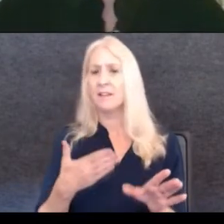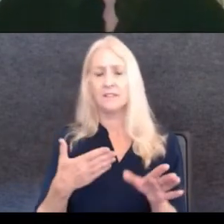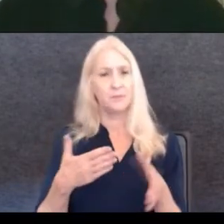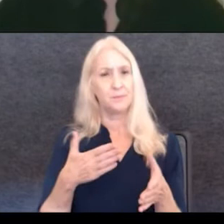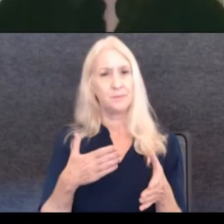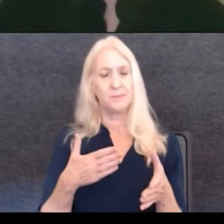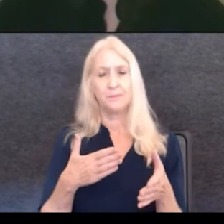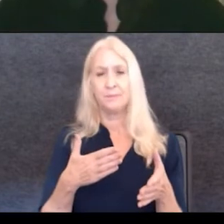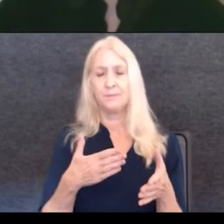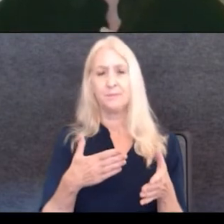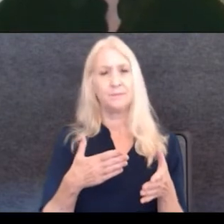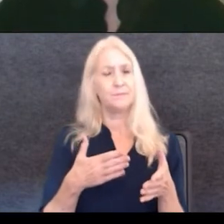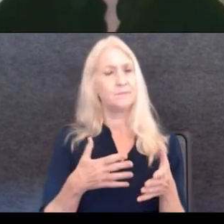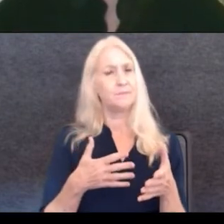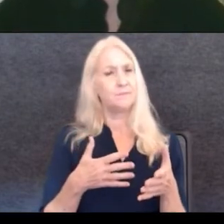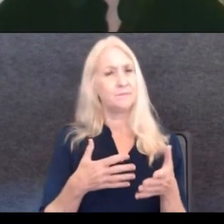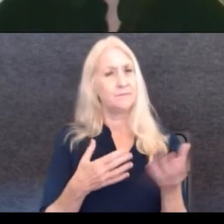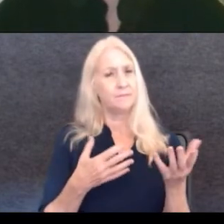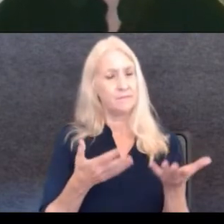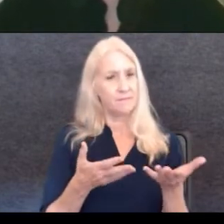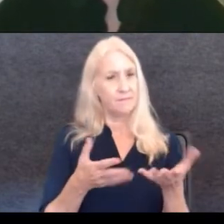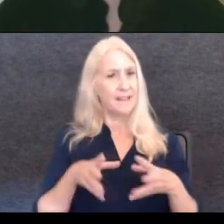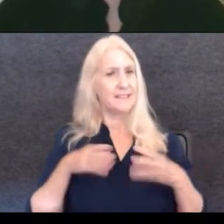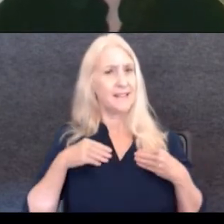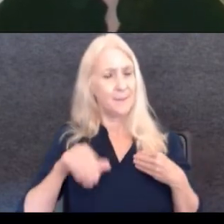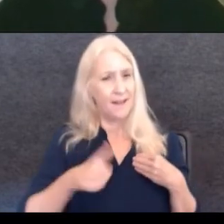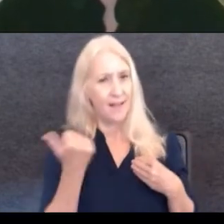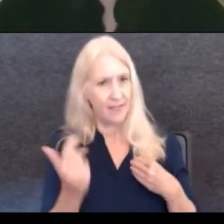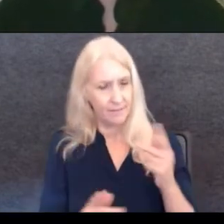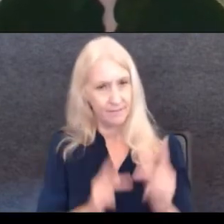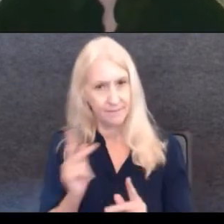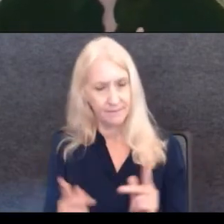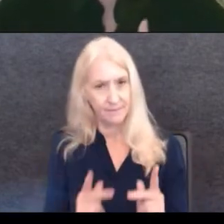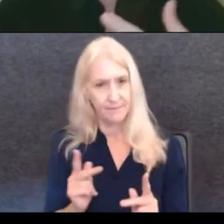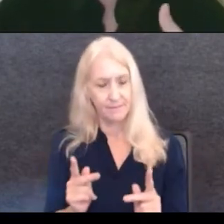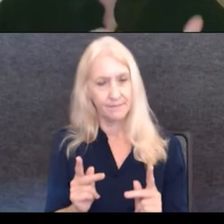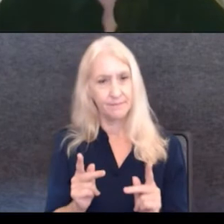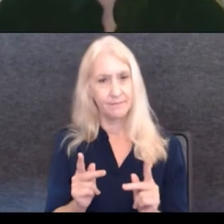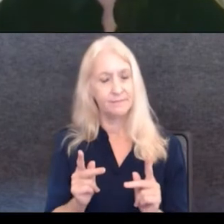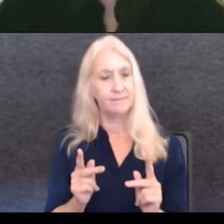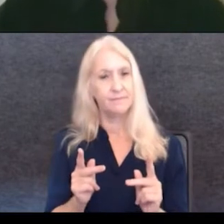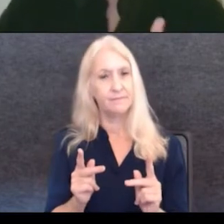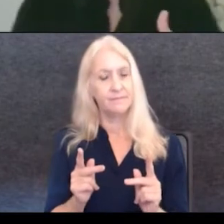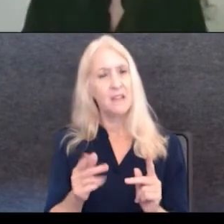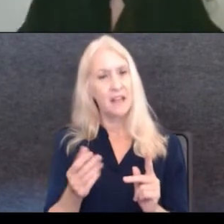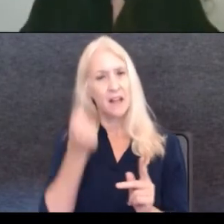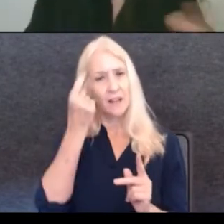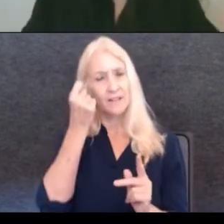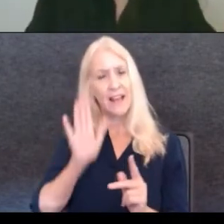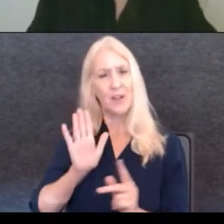no, we actually have to, I think you have to embrace, um, how you are different from the others